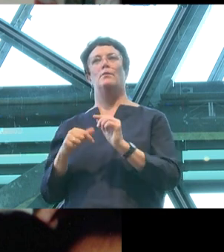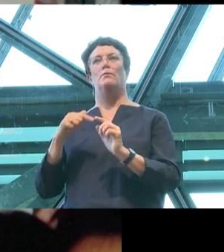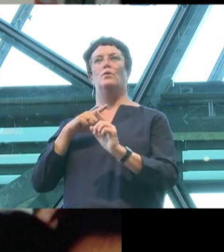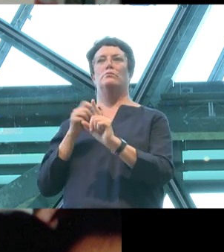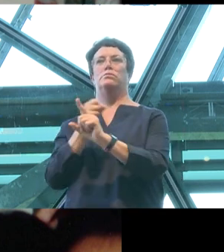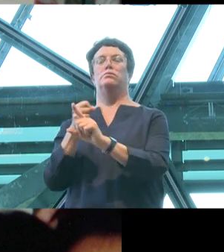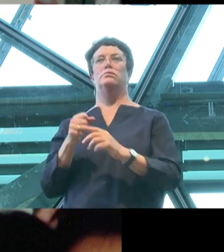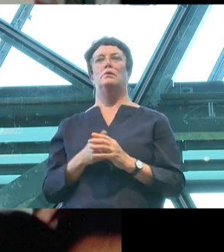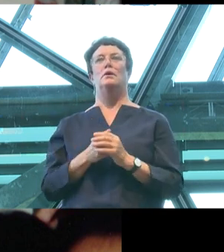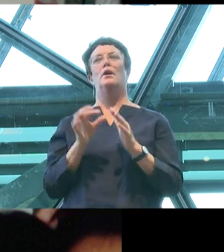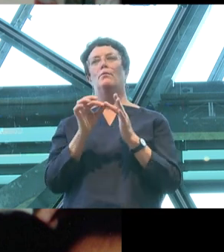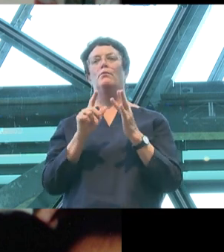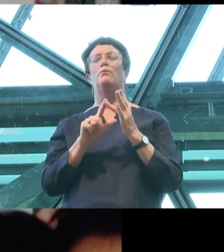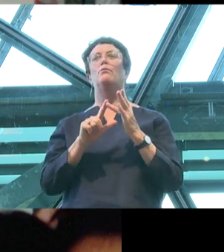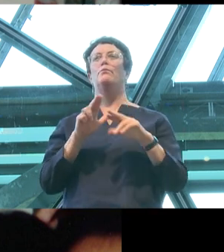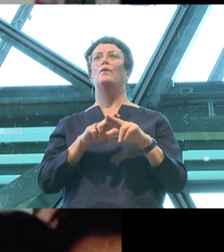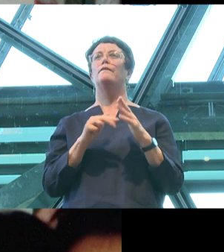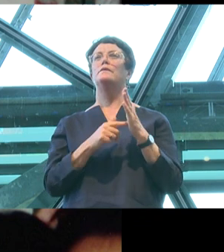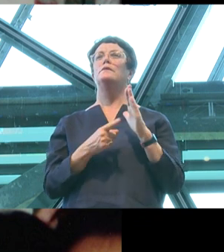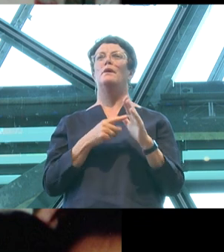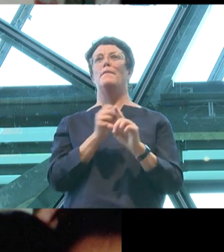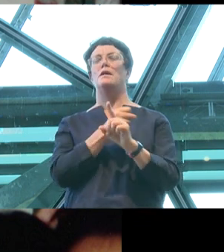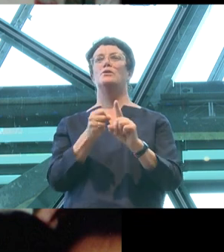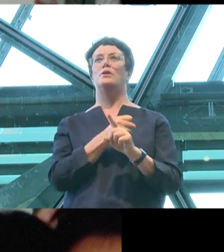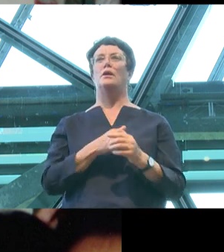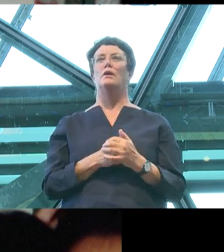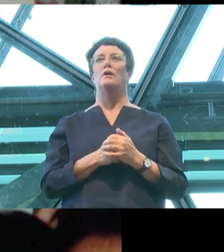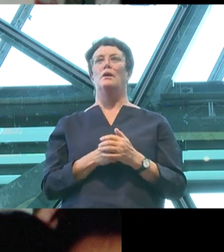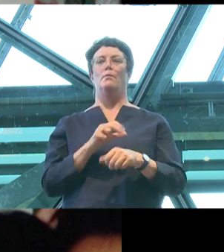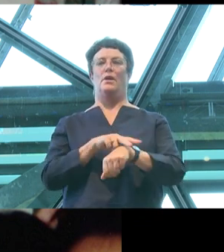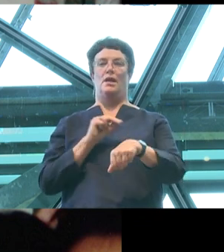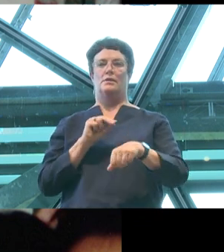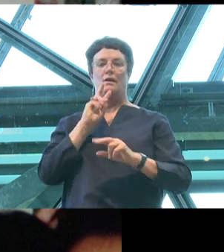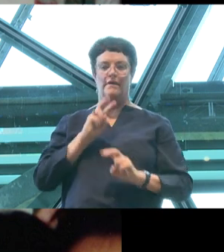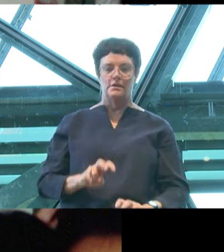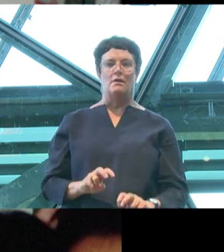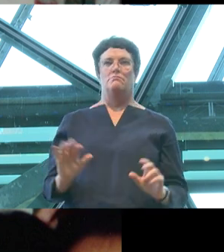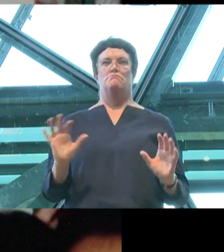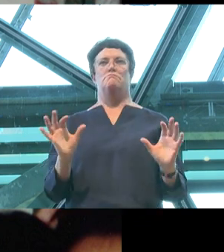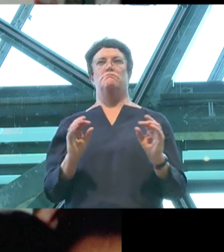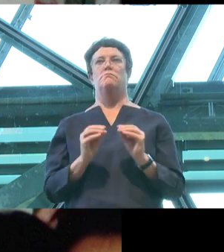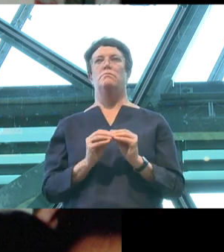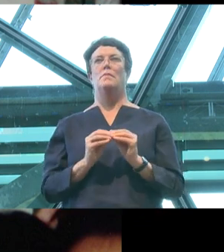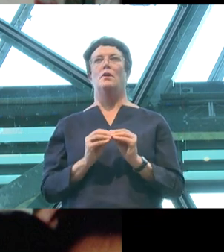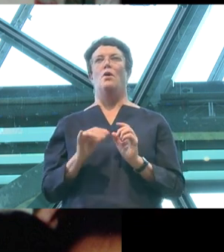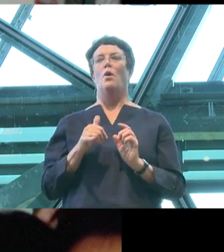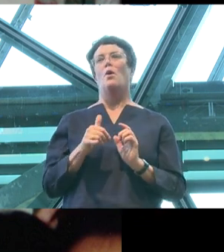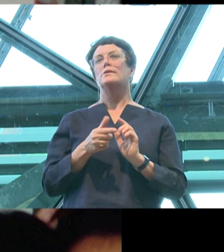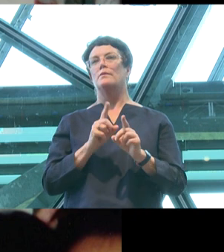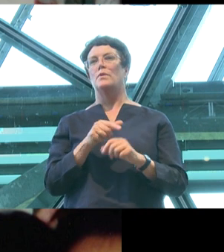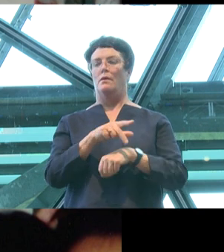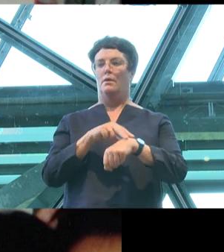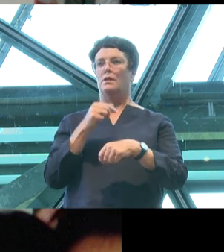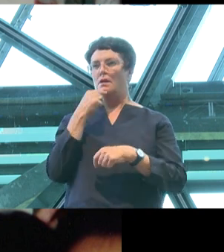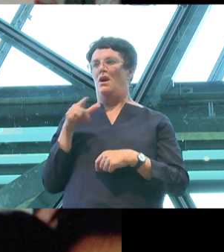coming-of-age sport and where state police either shoddily investigated hate crimes at best or were even accused of participating in them